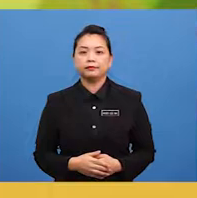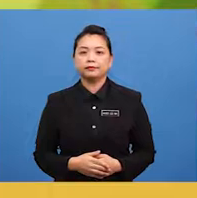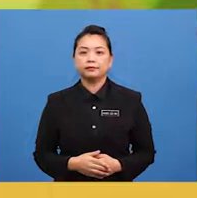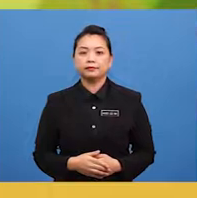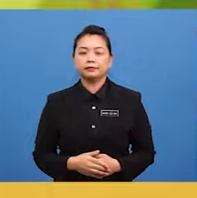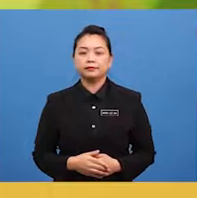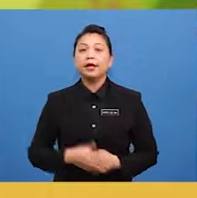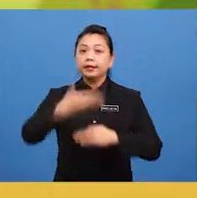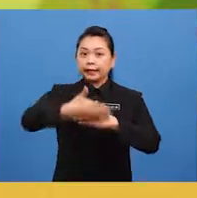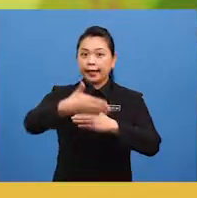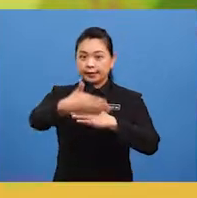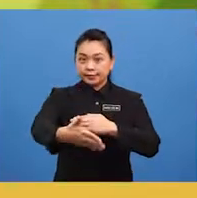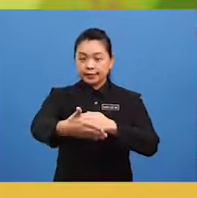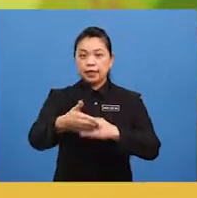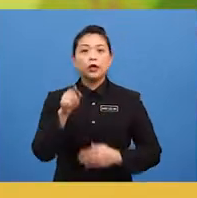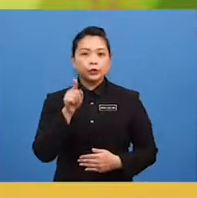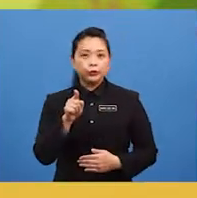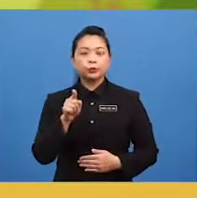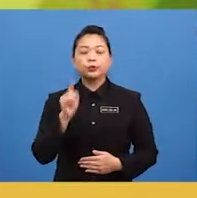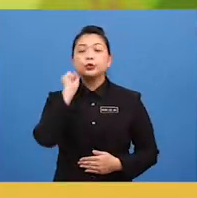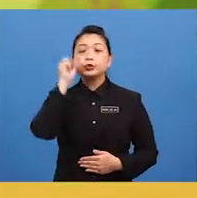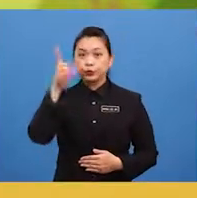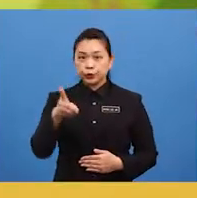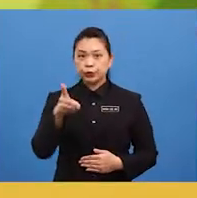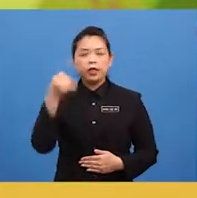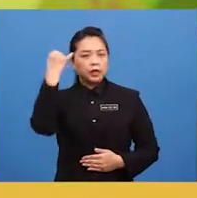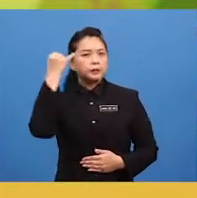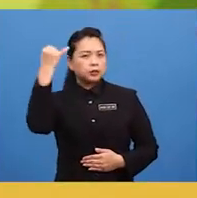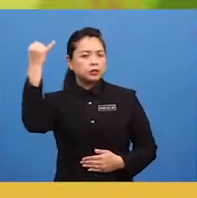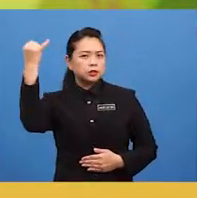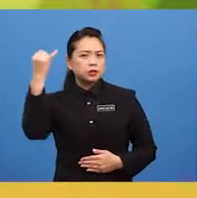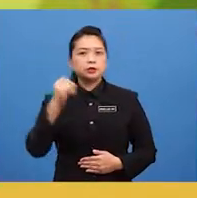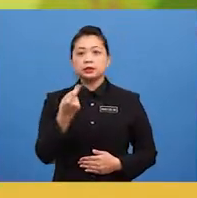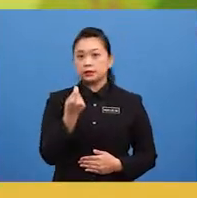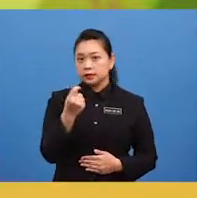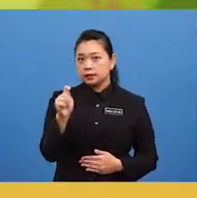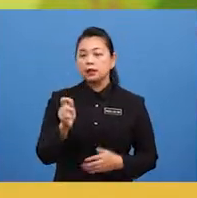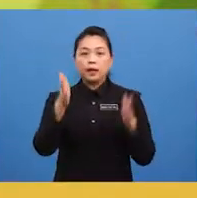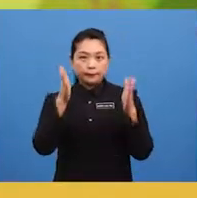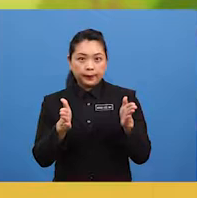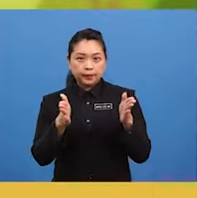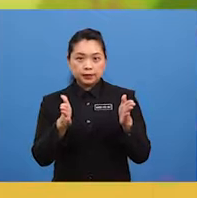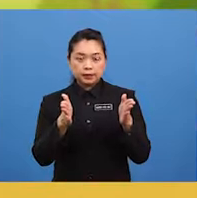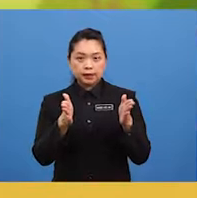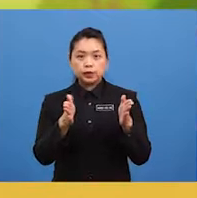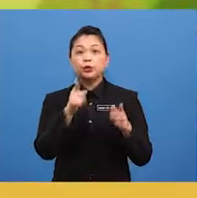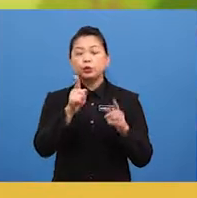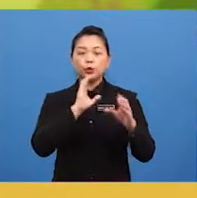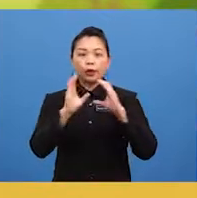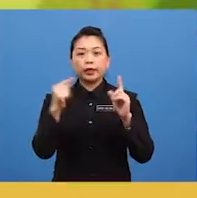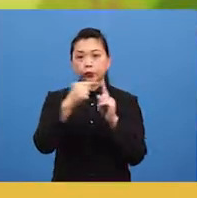Next, you should imagine that the person you are talking to can't see the picture.